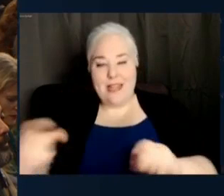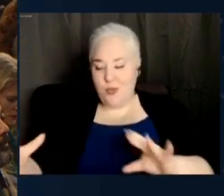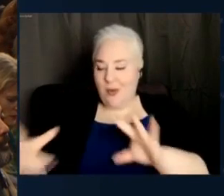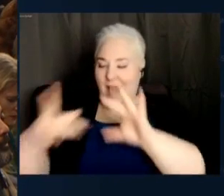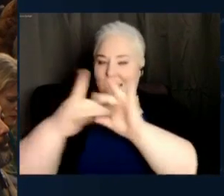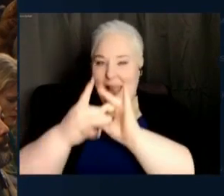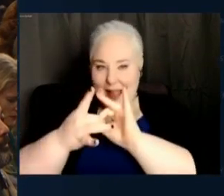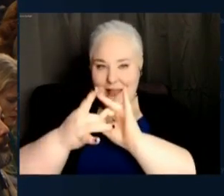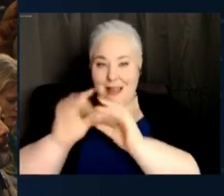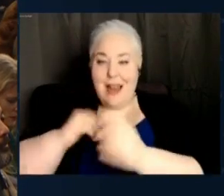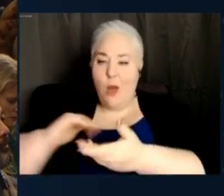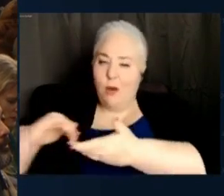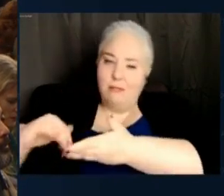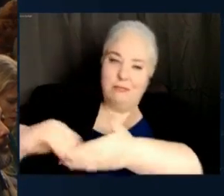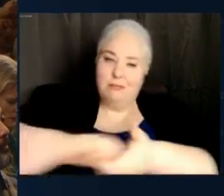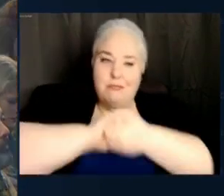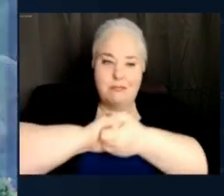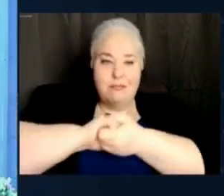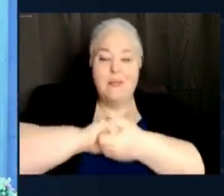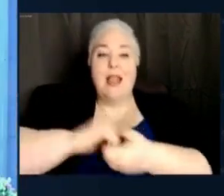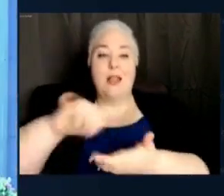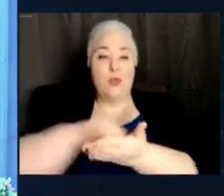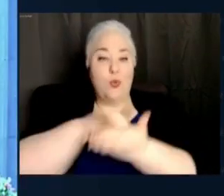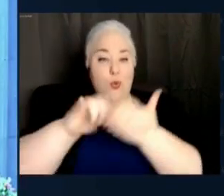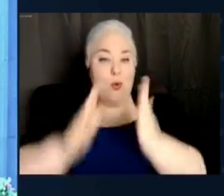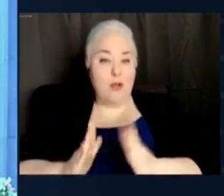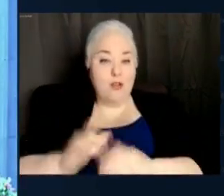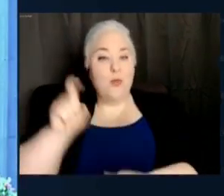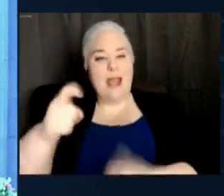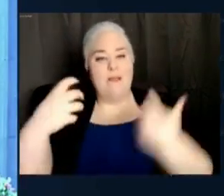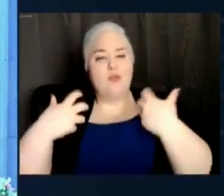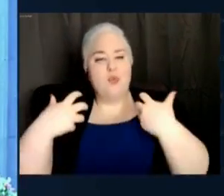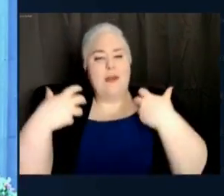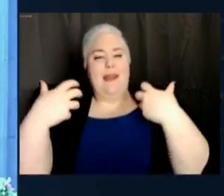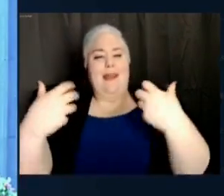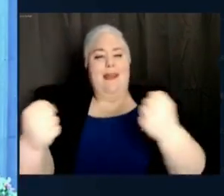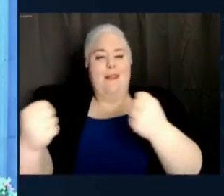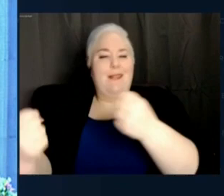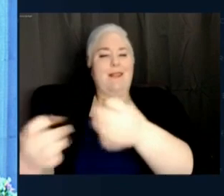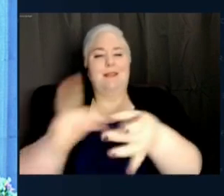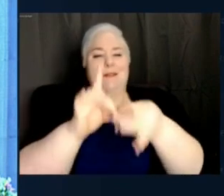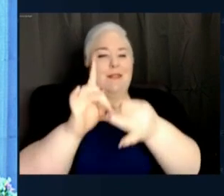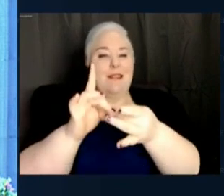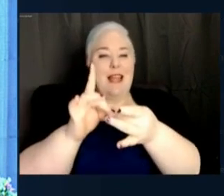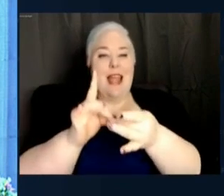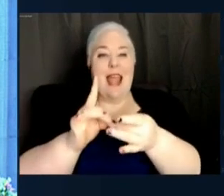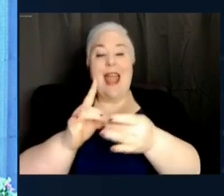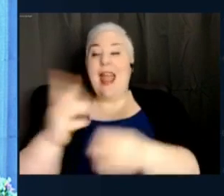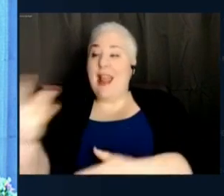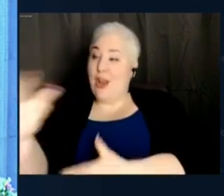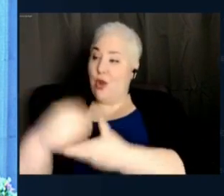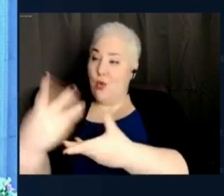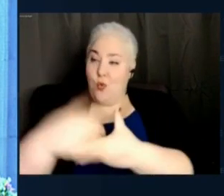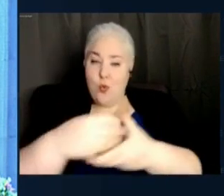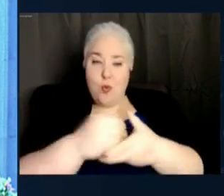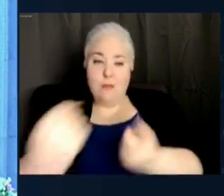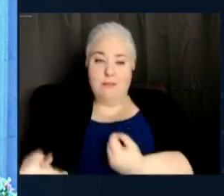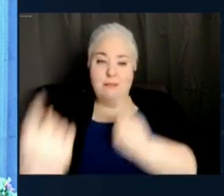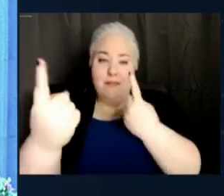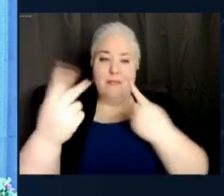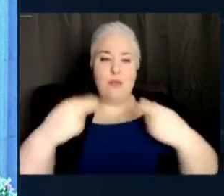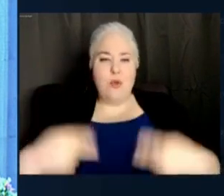bond as New Yorkers. We need to heal together and put humanity back into our interactions with one another.